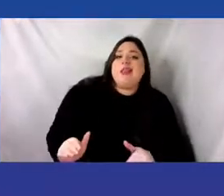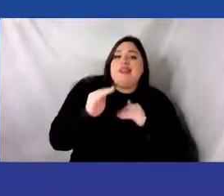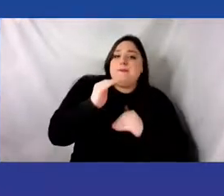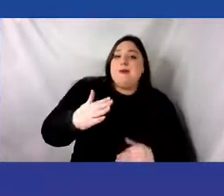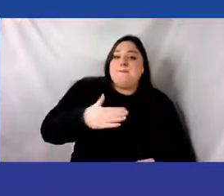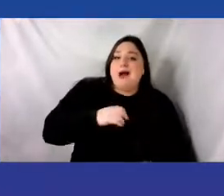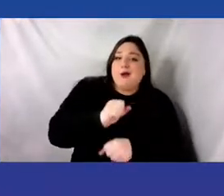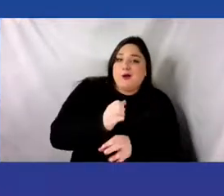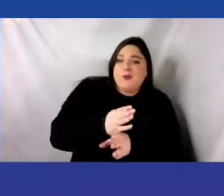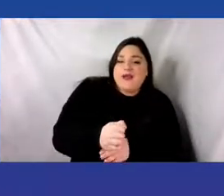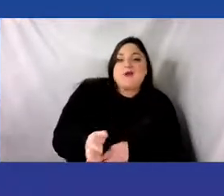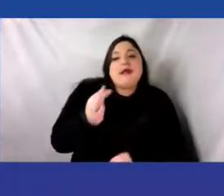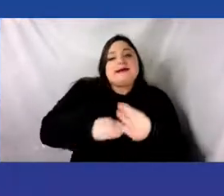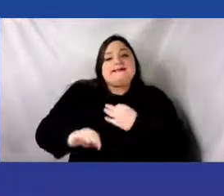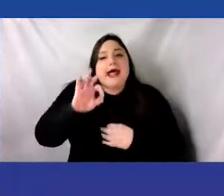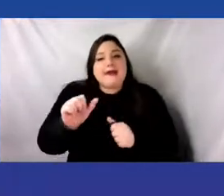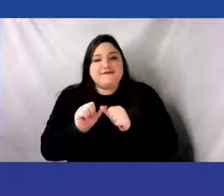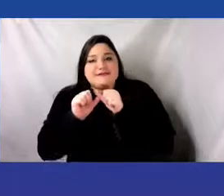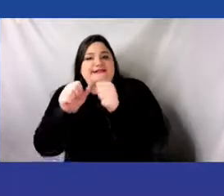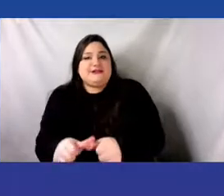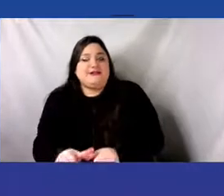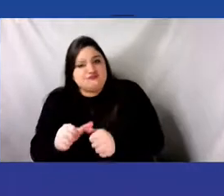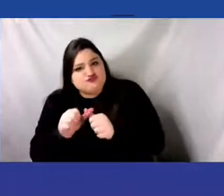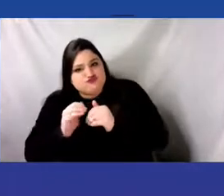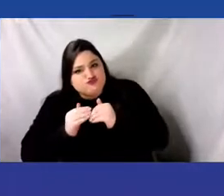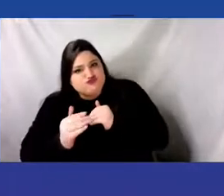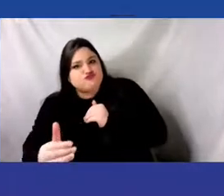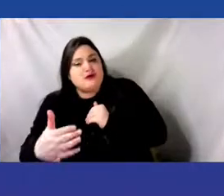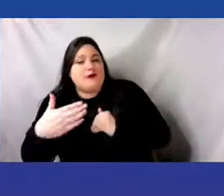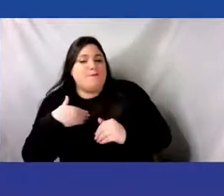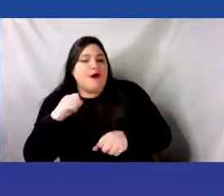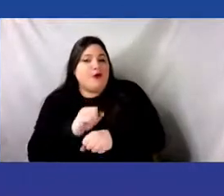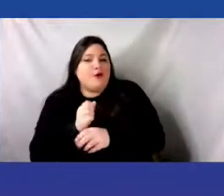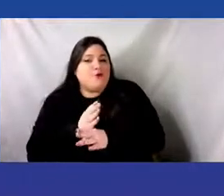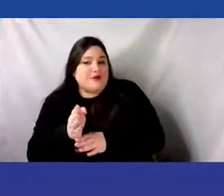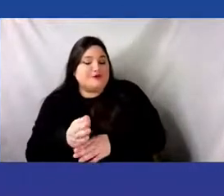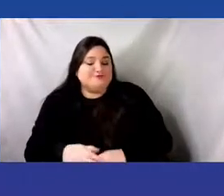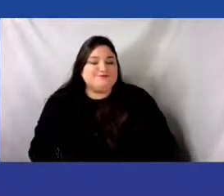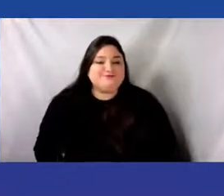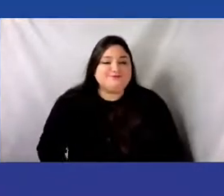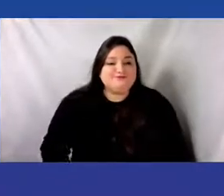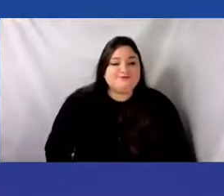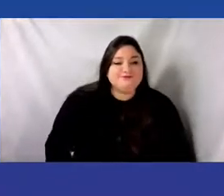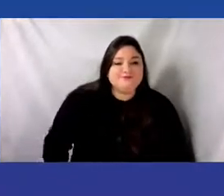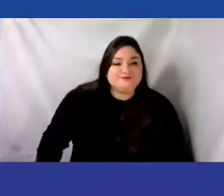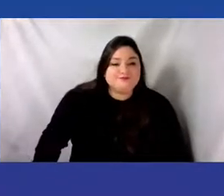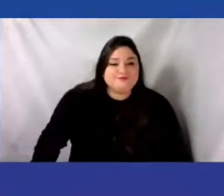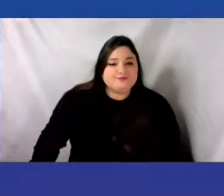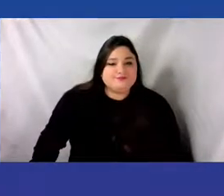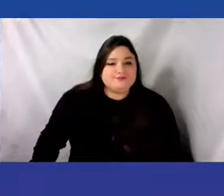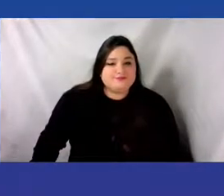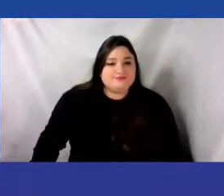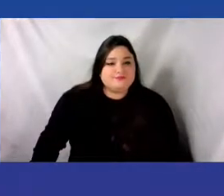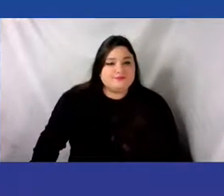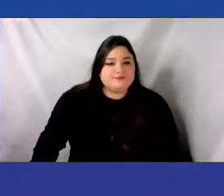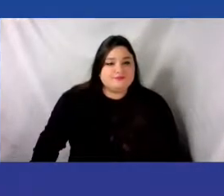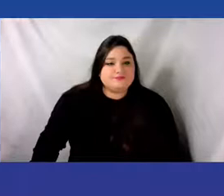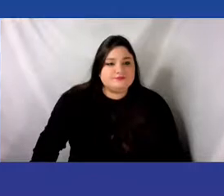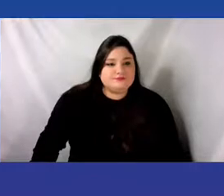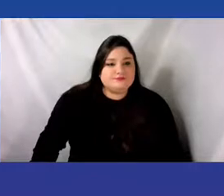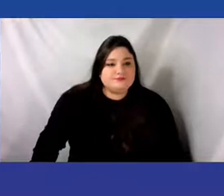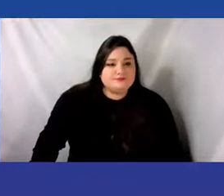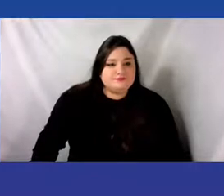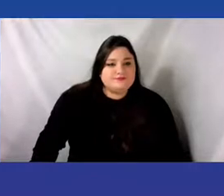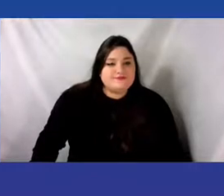This year's Dance NYC symposium, Life Cycles, Livelihood,